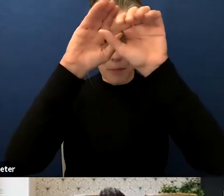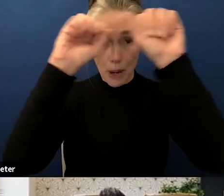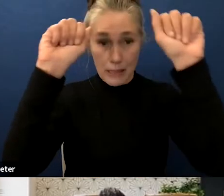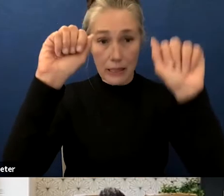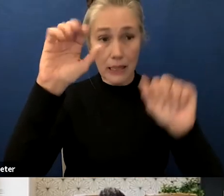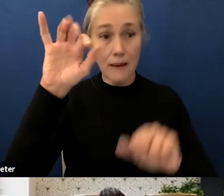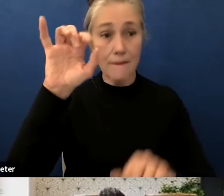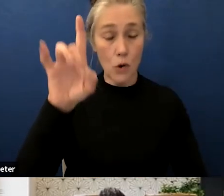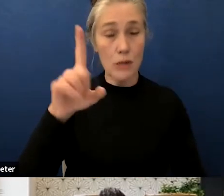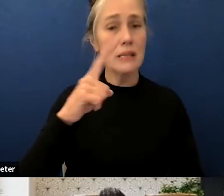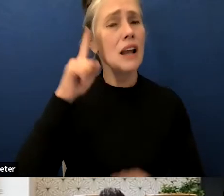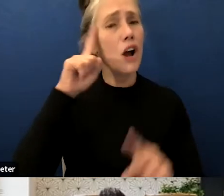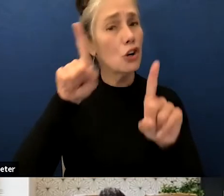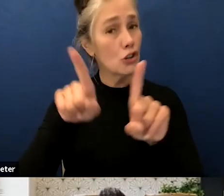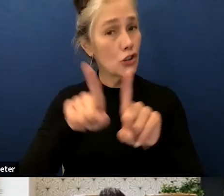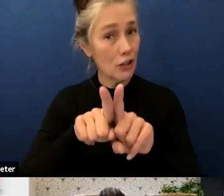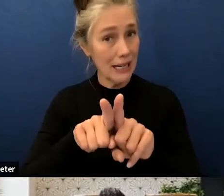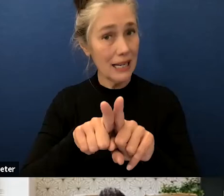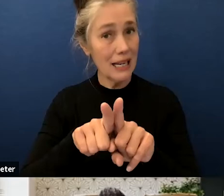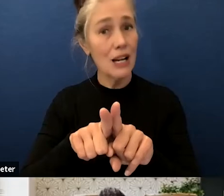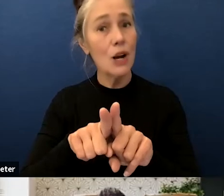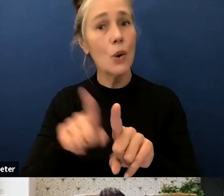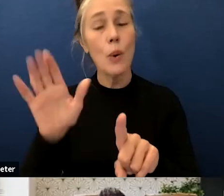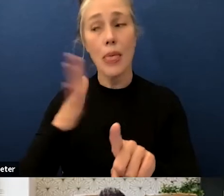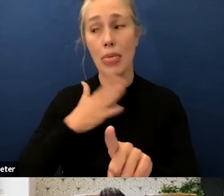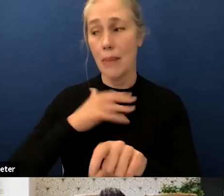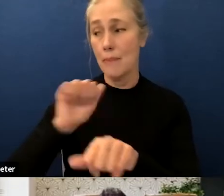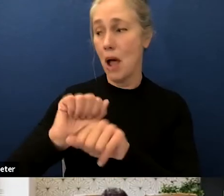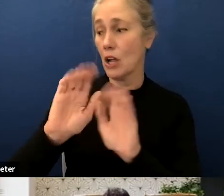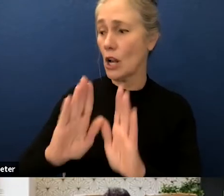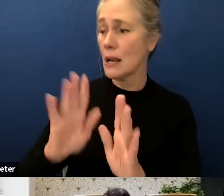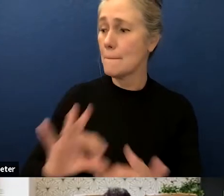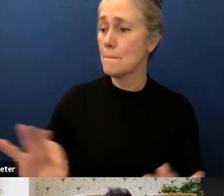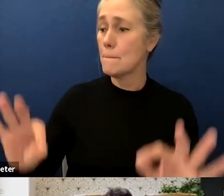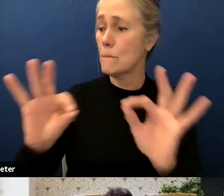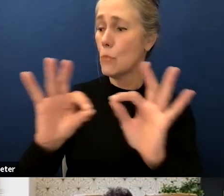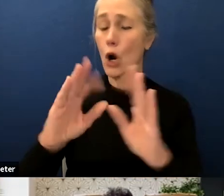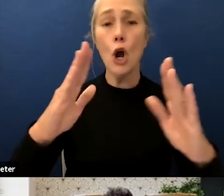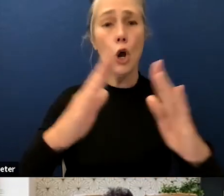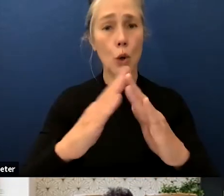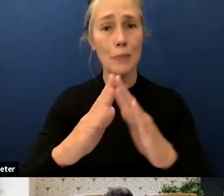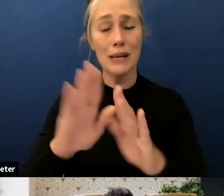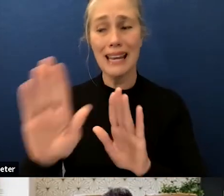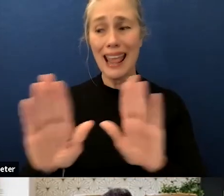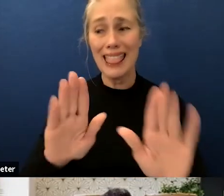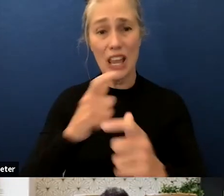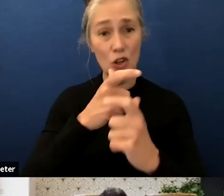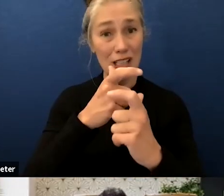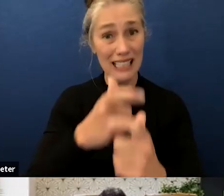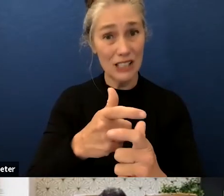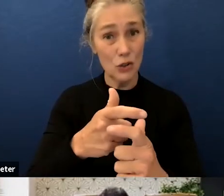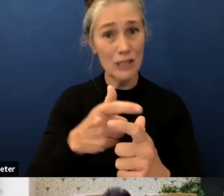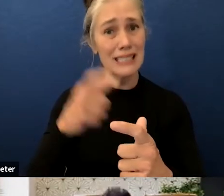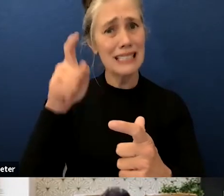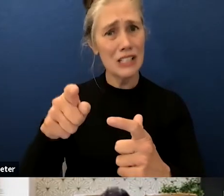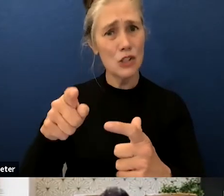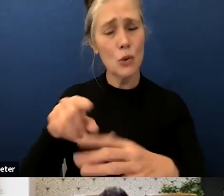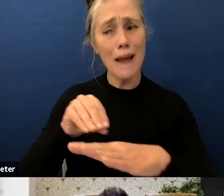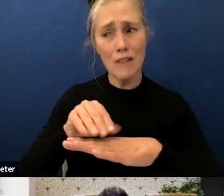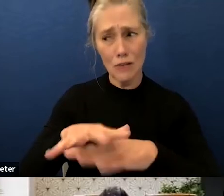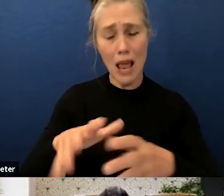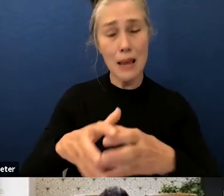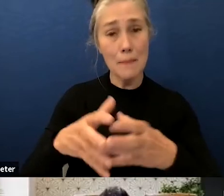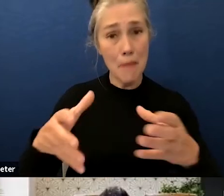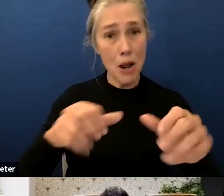that we should try to make it possible for the communities of interest to have as much influence as possible at this time i am very interested